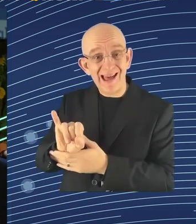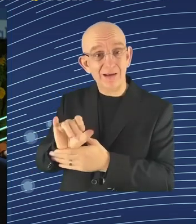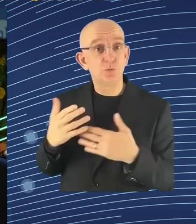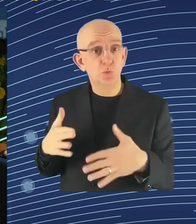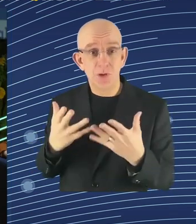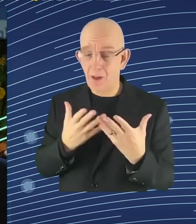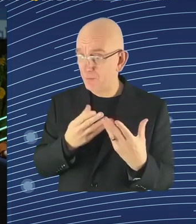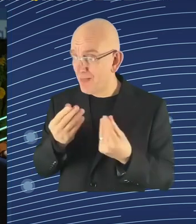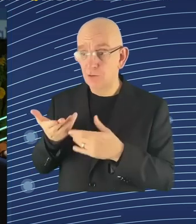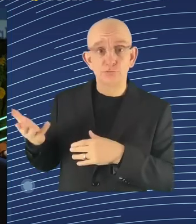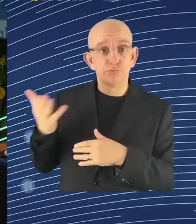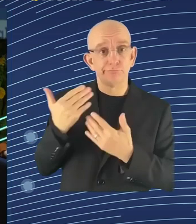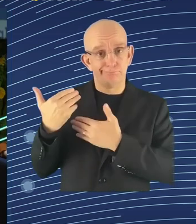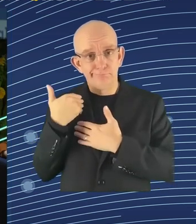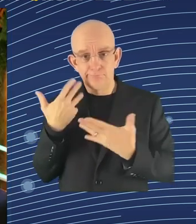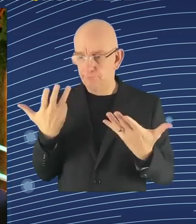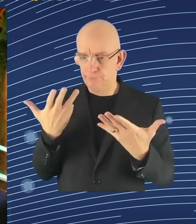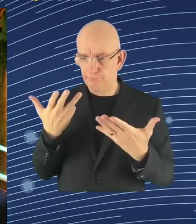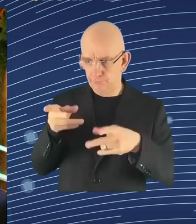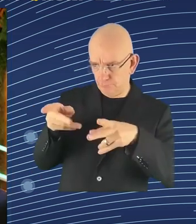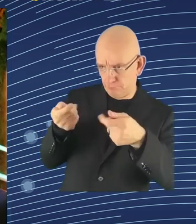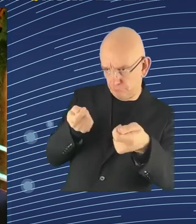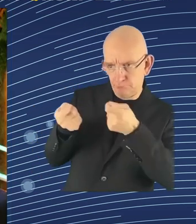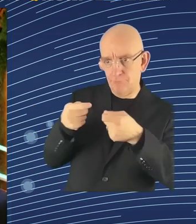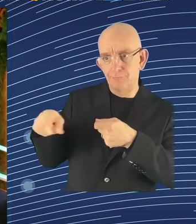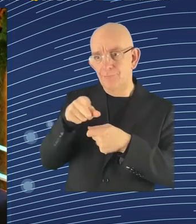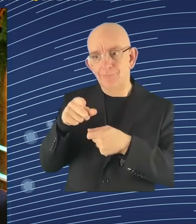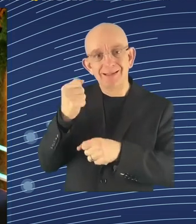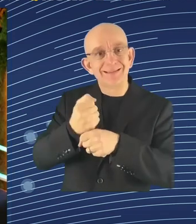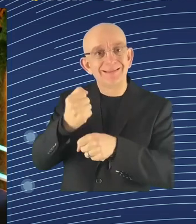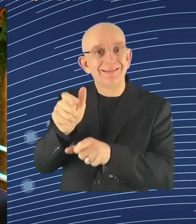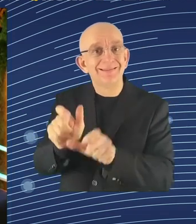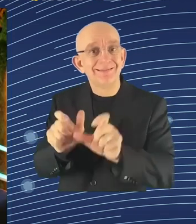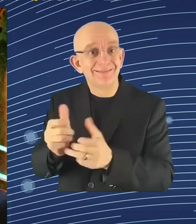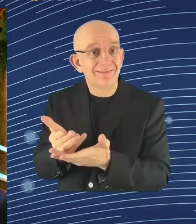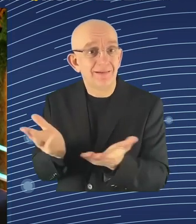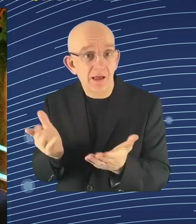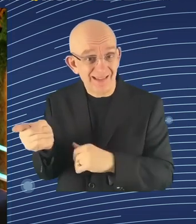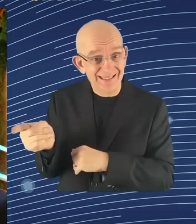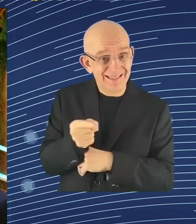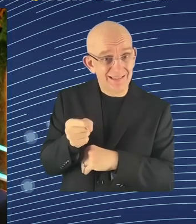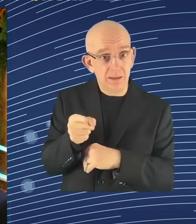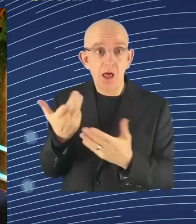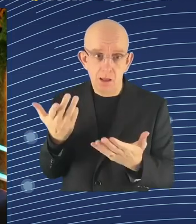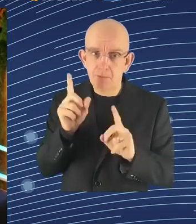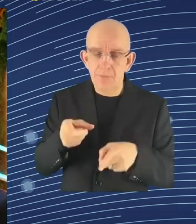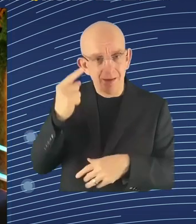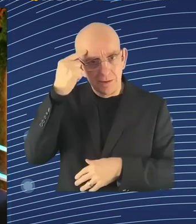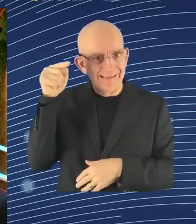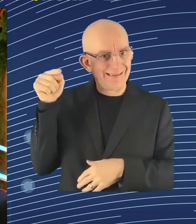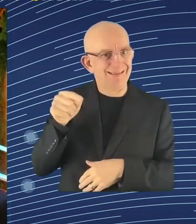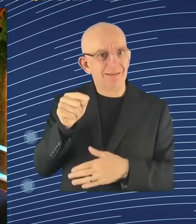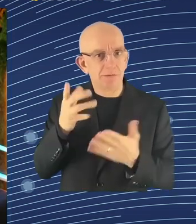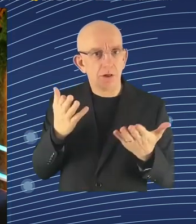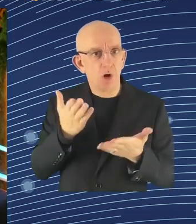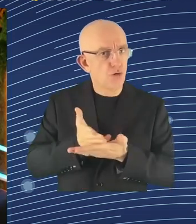employees. Because that's the ultimate aim. Thank you so far. Moving on to Ms. van Sparentak, you're quite involved in the upcoming